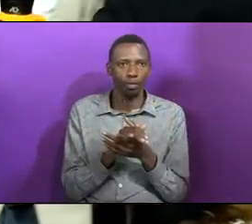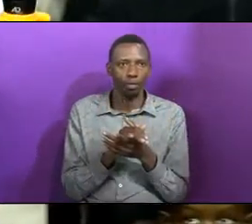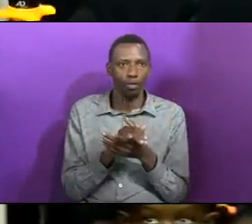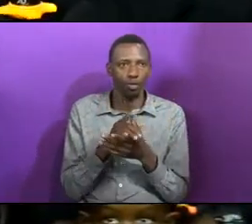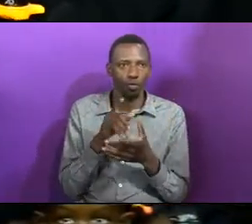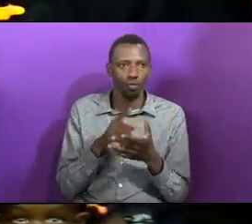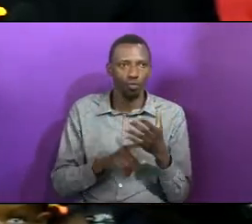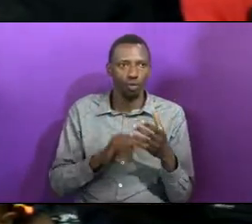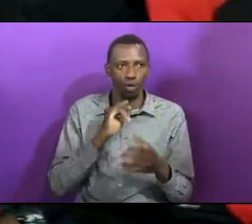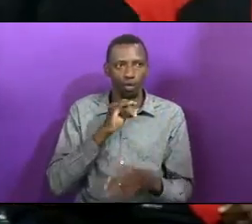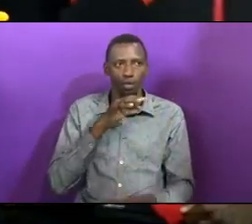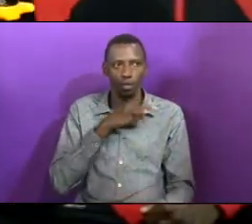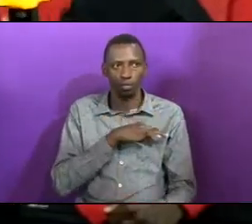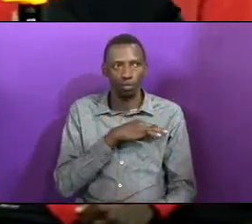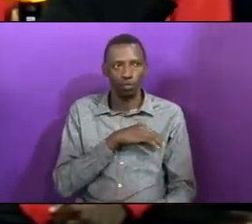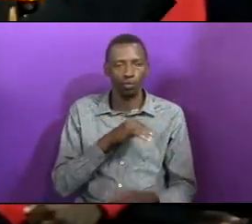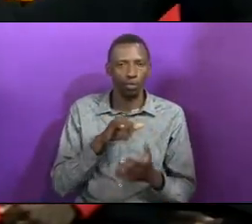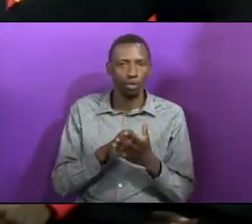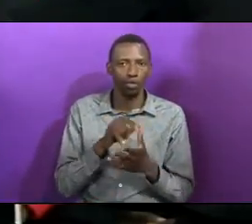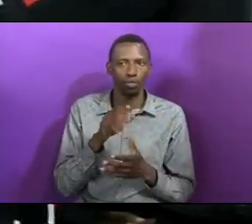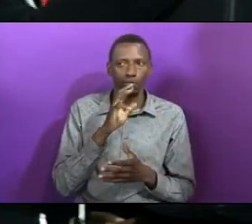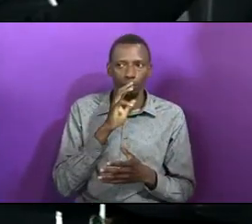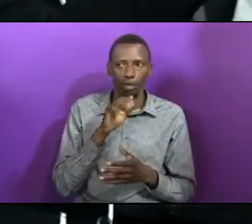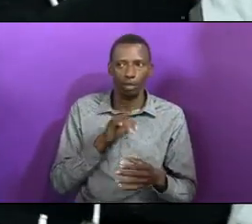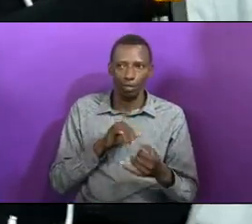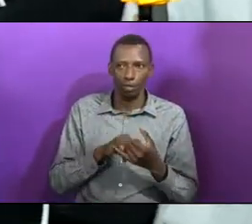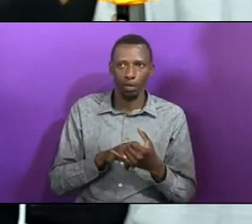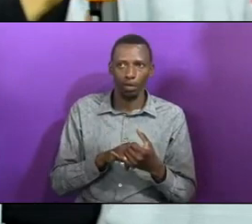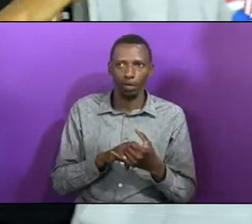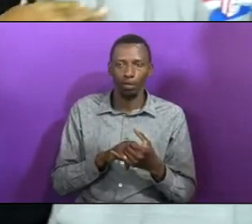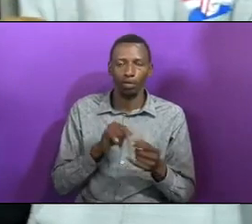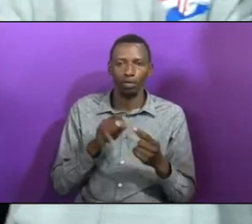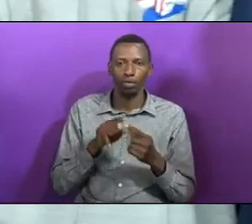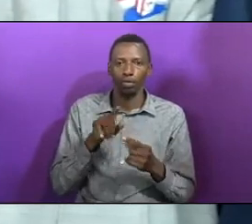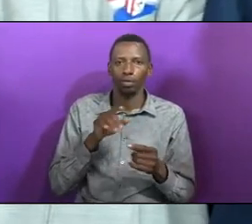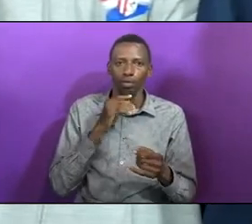a wife to your husband? Will he get anything?